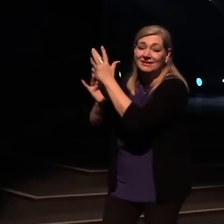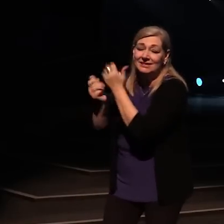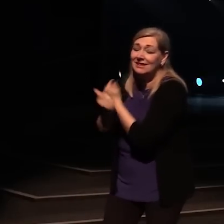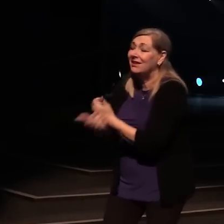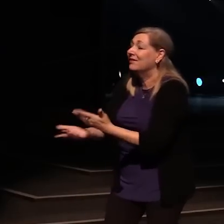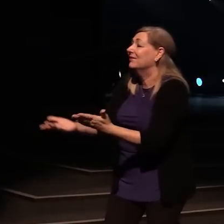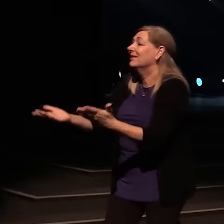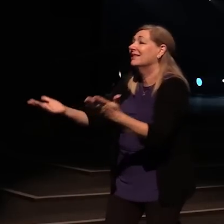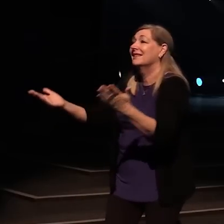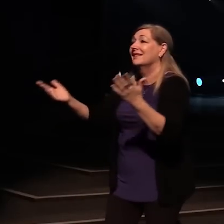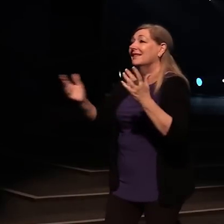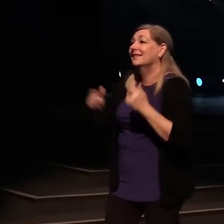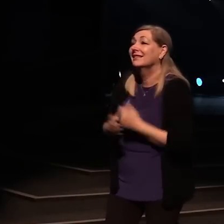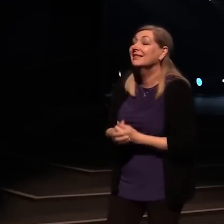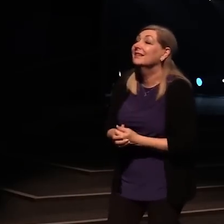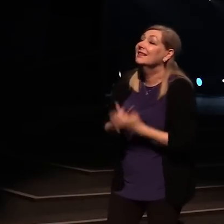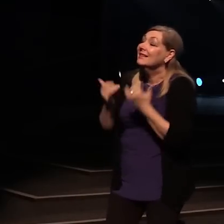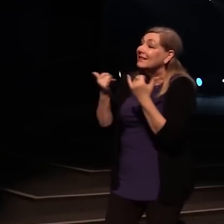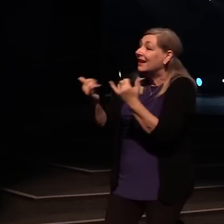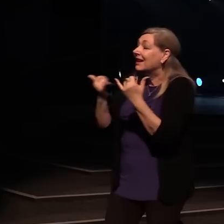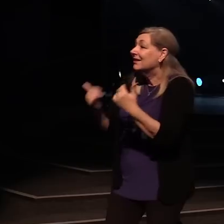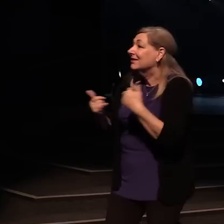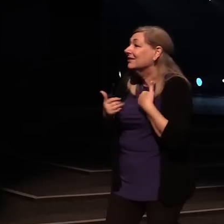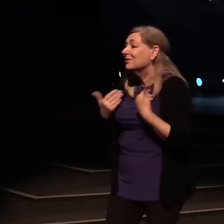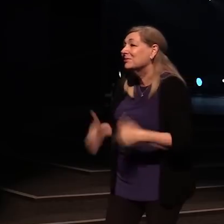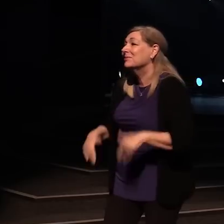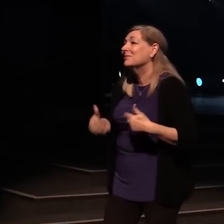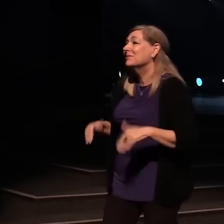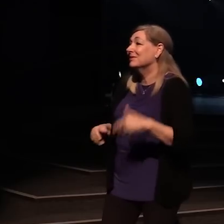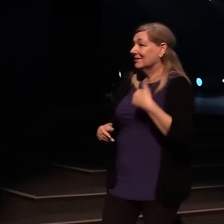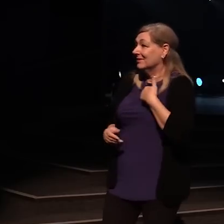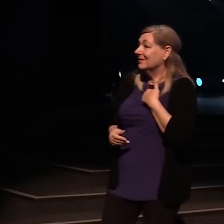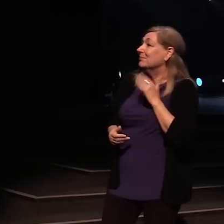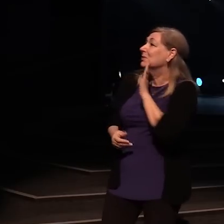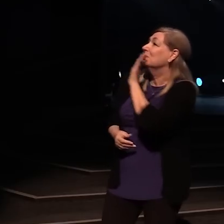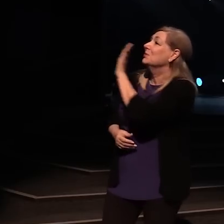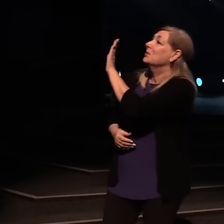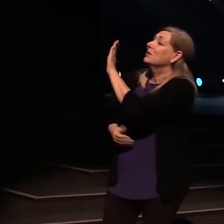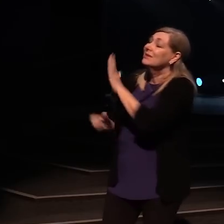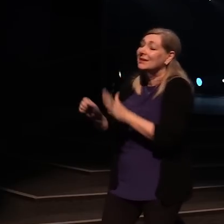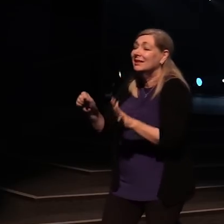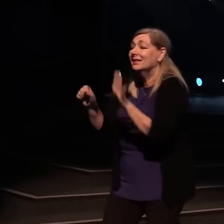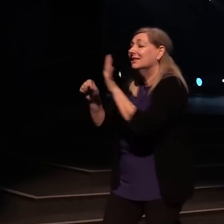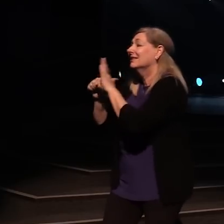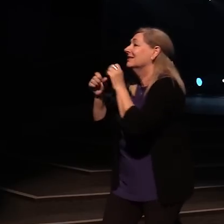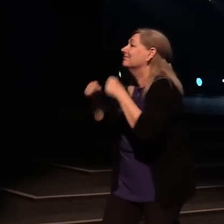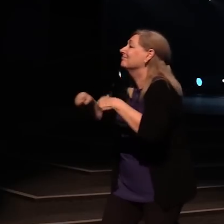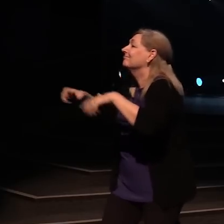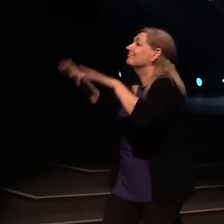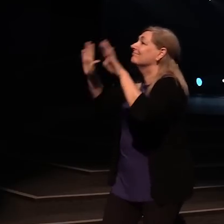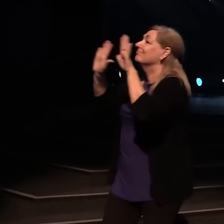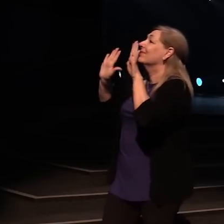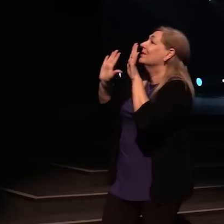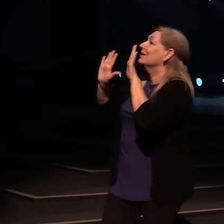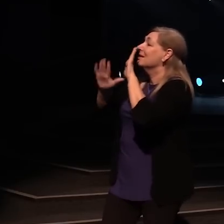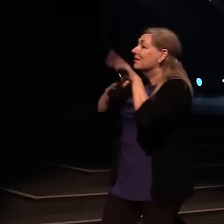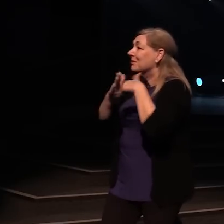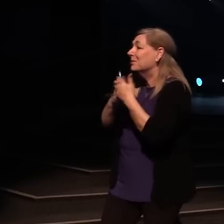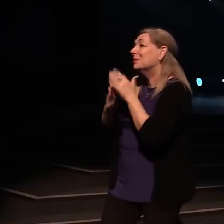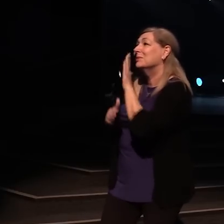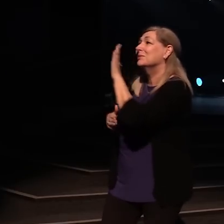I am yours, completely yours